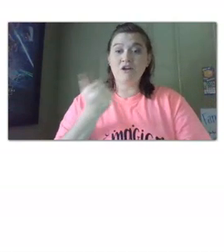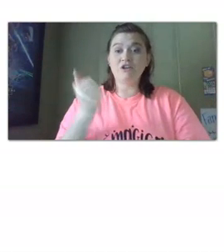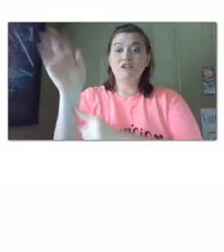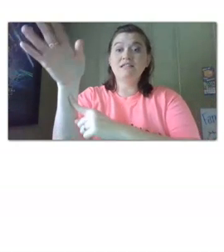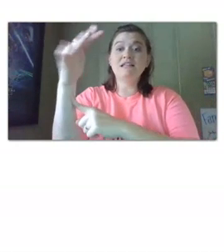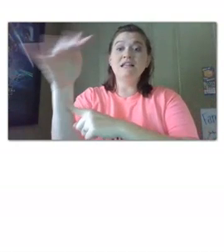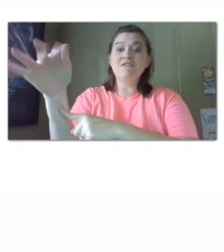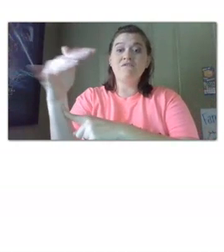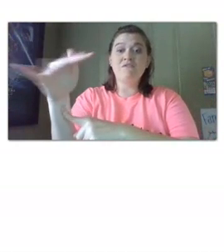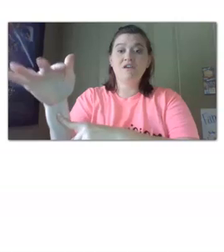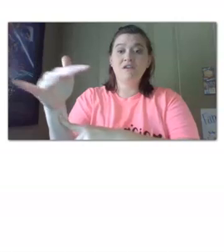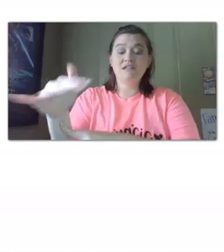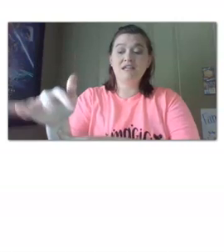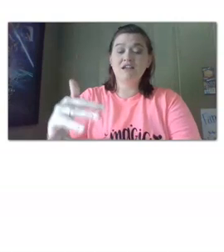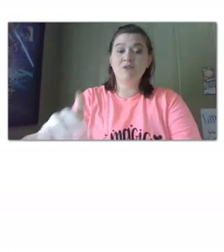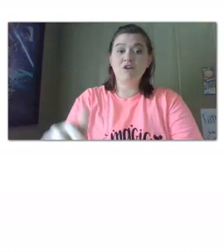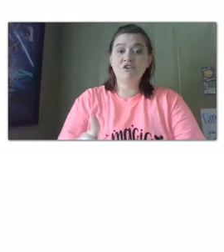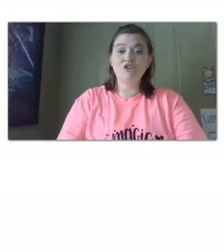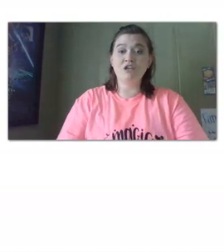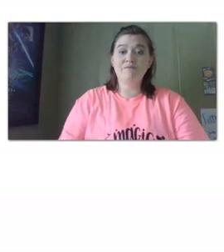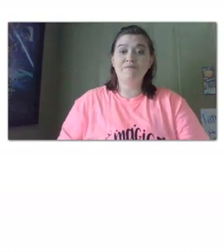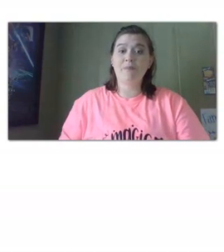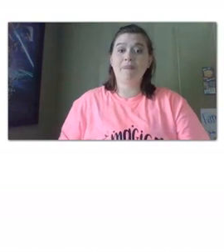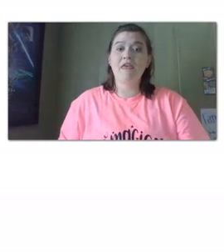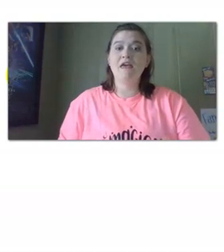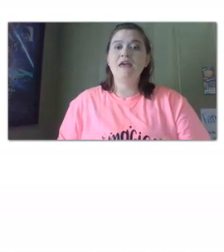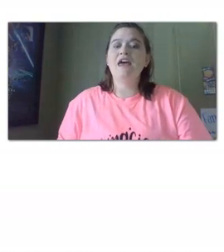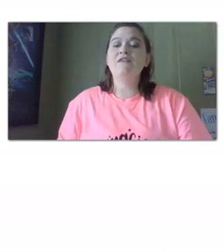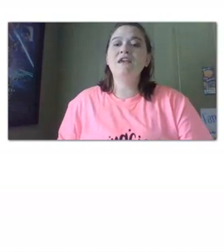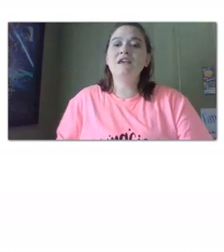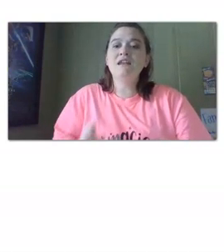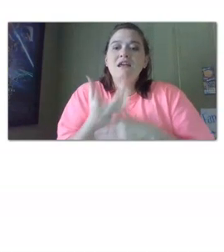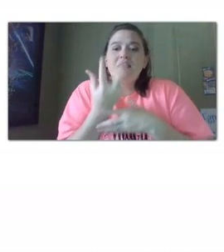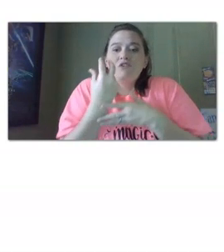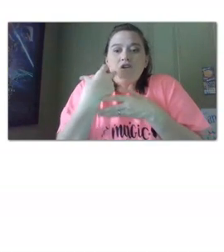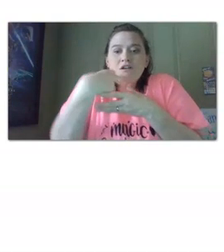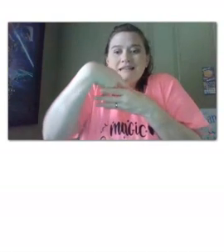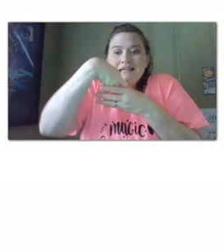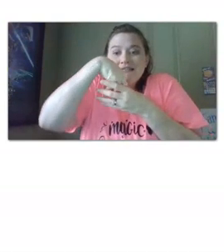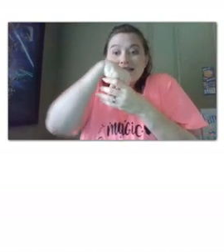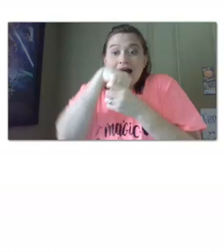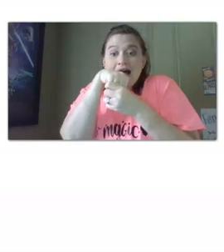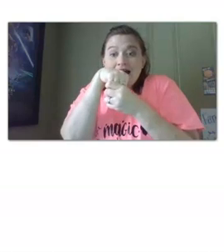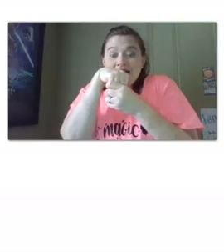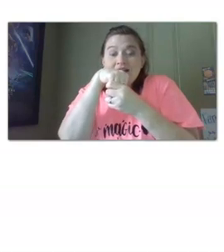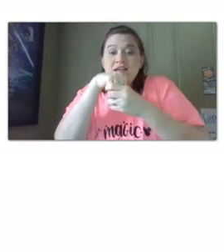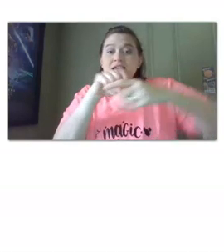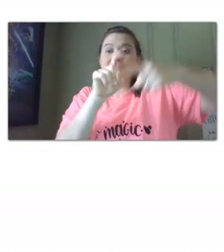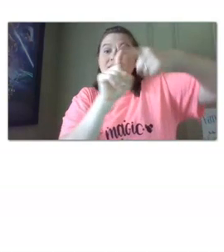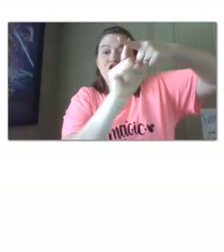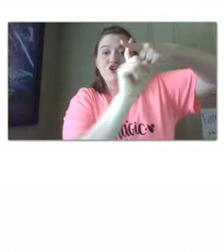makes him feel better so this is a leaf like it's coming off of the tree and then he crawls inside